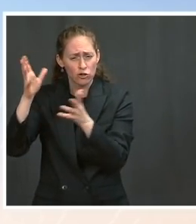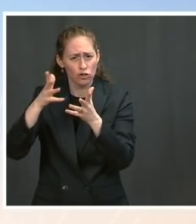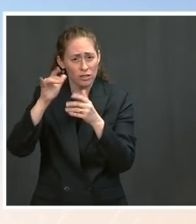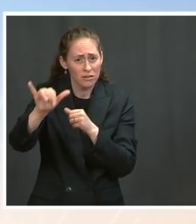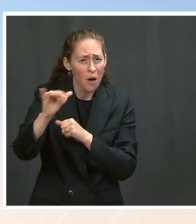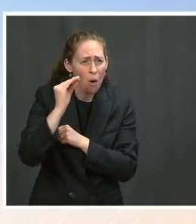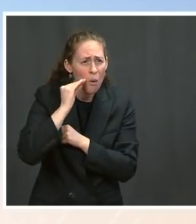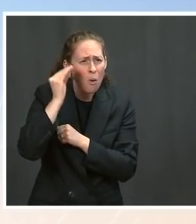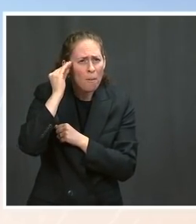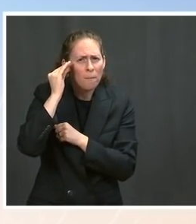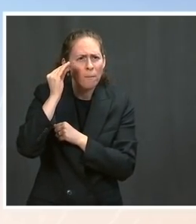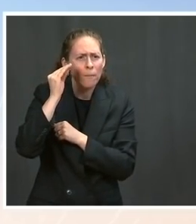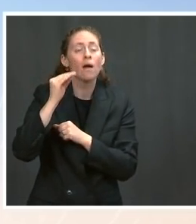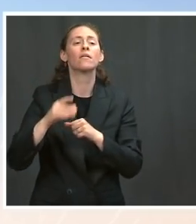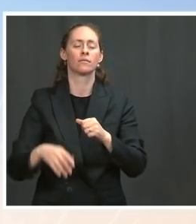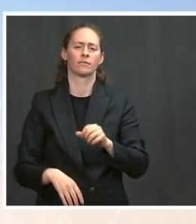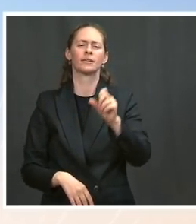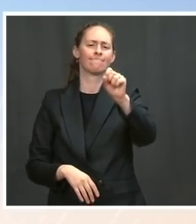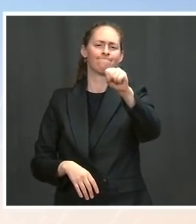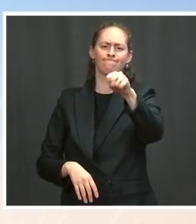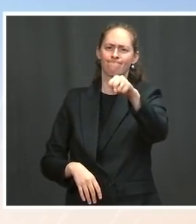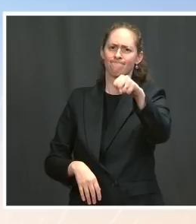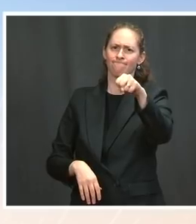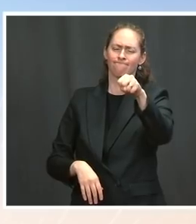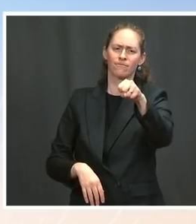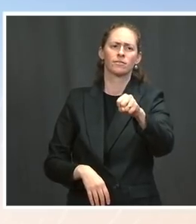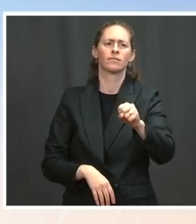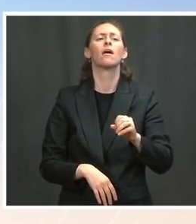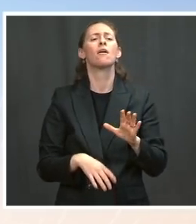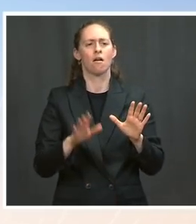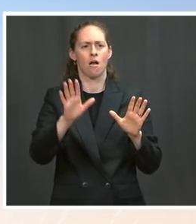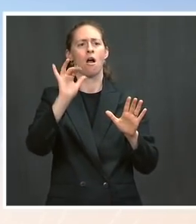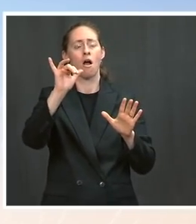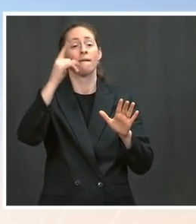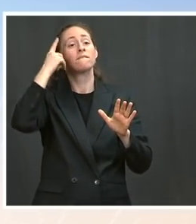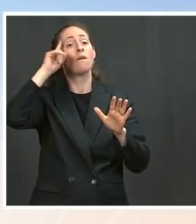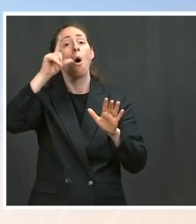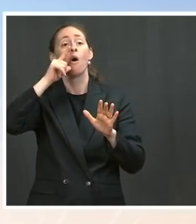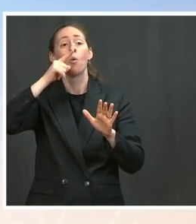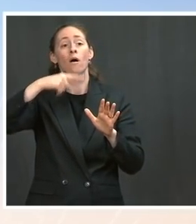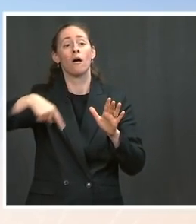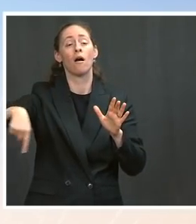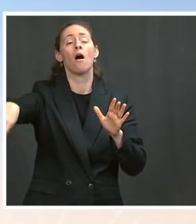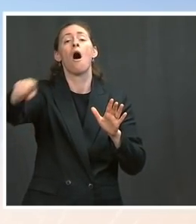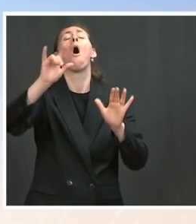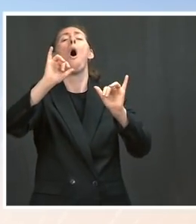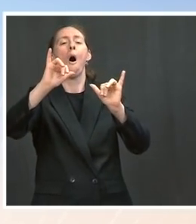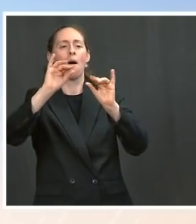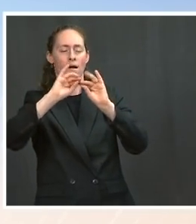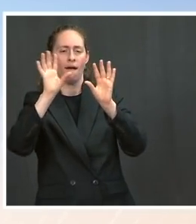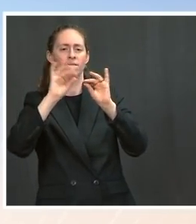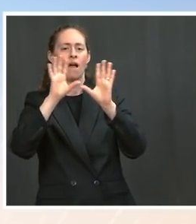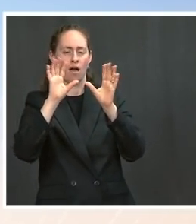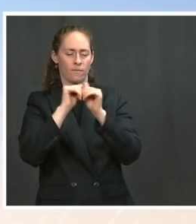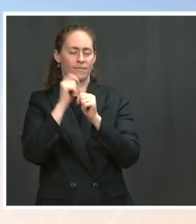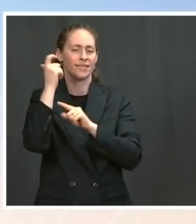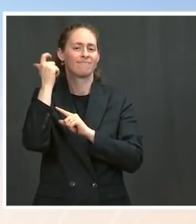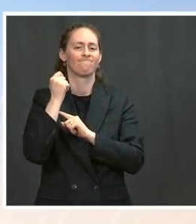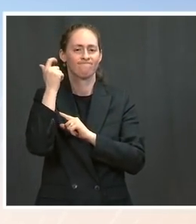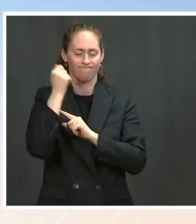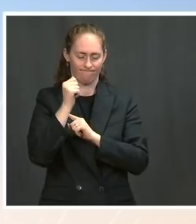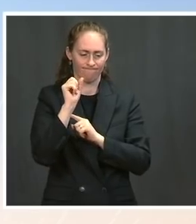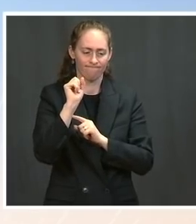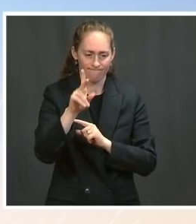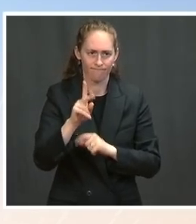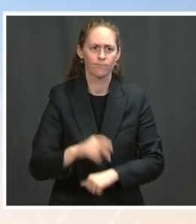benefits? The Supplying unemployment benefits. Ms. Unemployment benefits. Well, let me- let me first say, because there's been a little bit